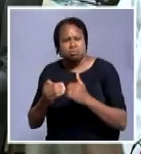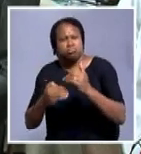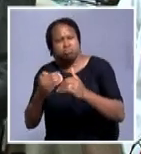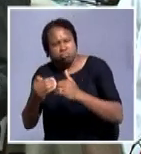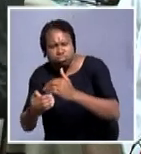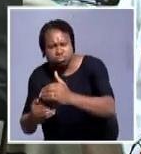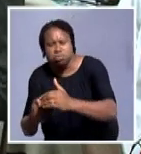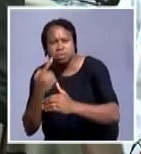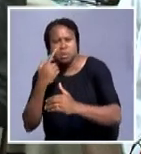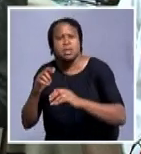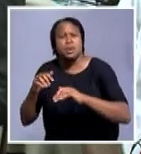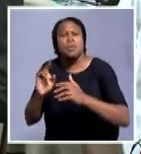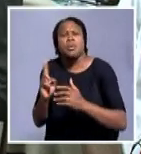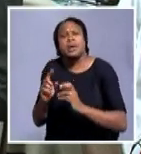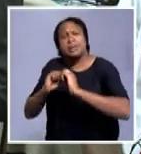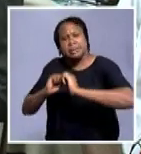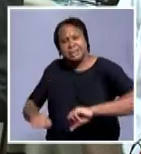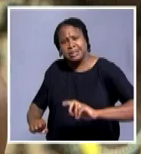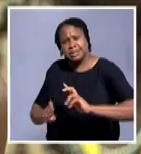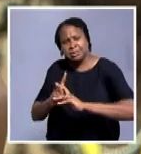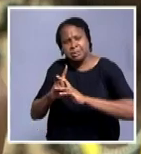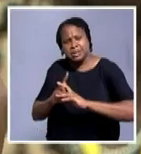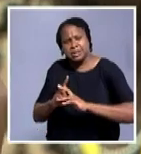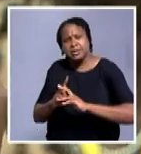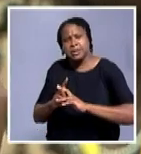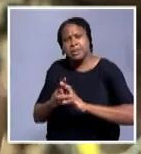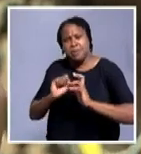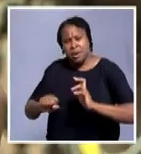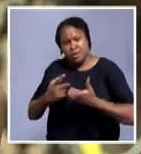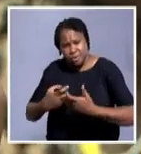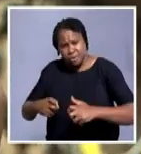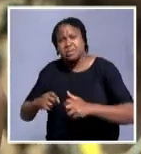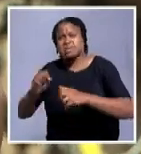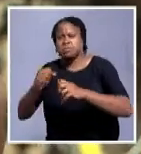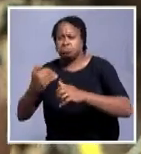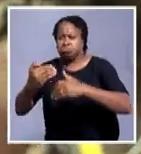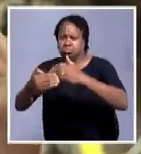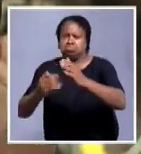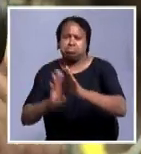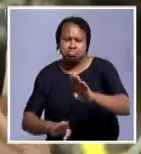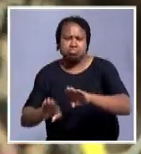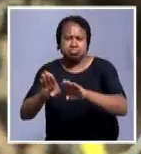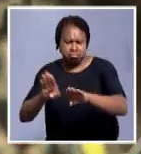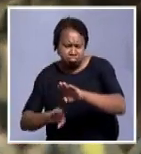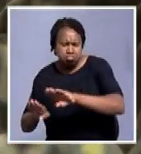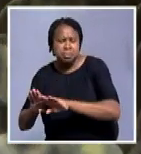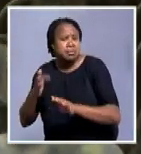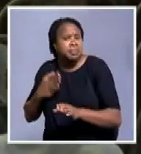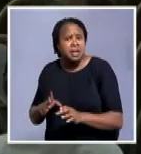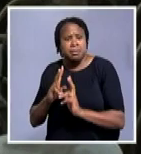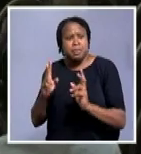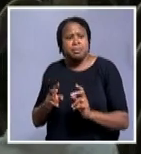that we ensure that whatever decisions that we make will be implemented. Because I don't think people would want to see